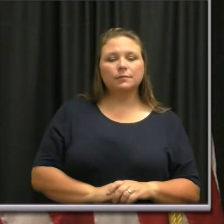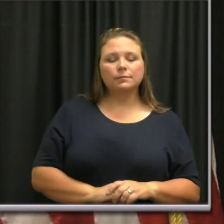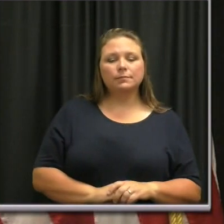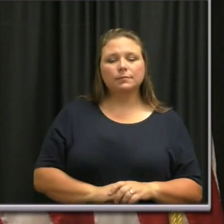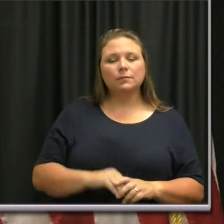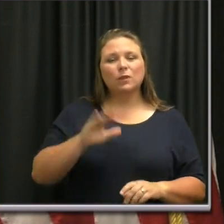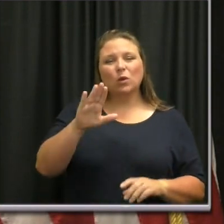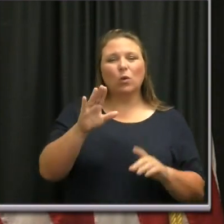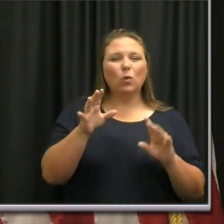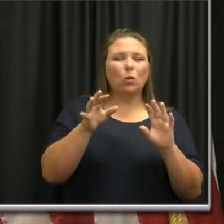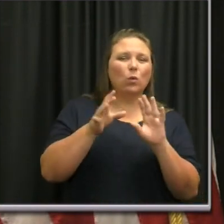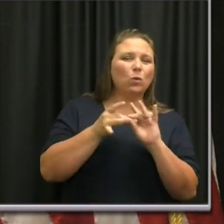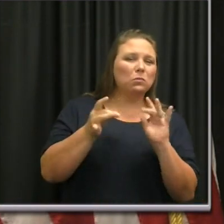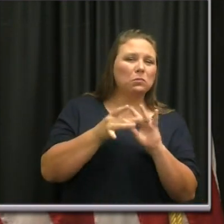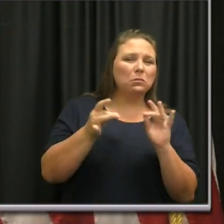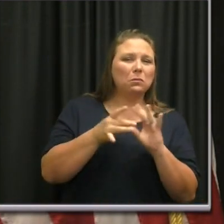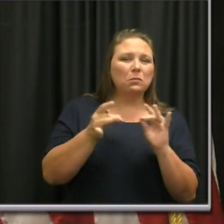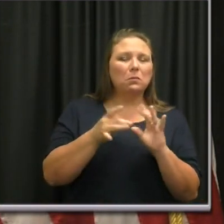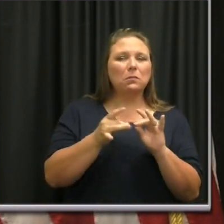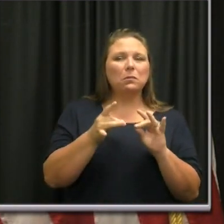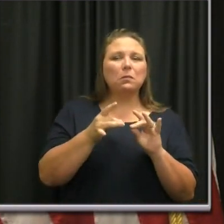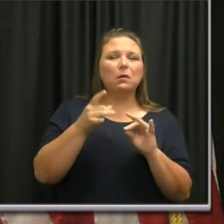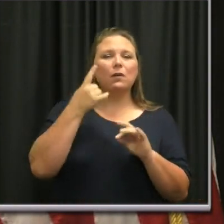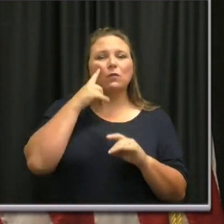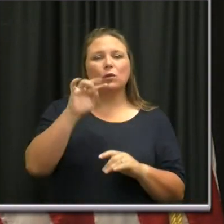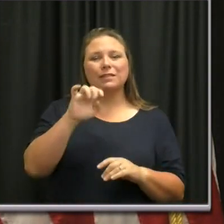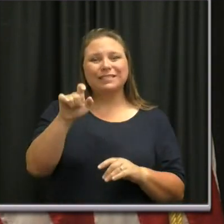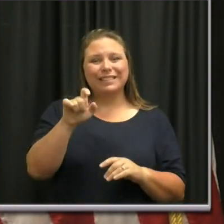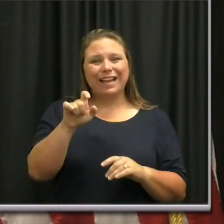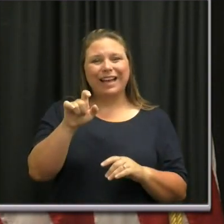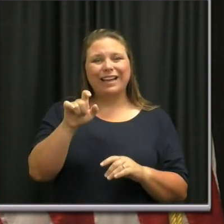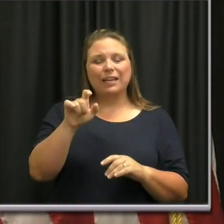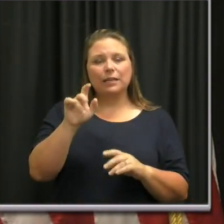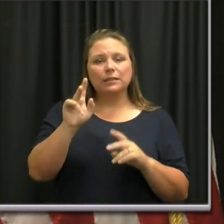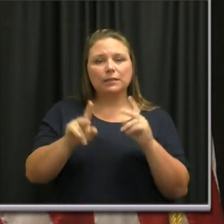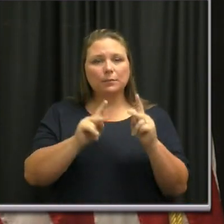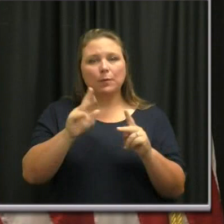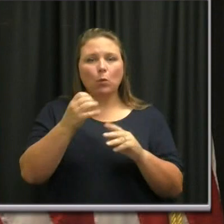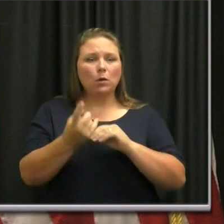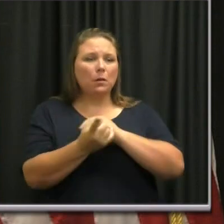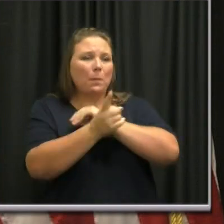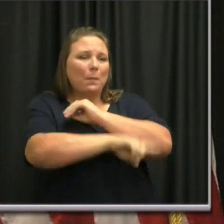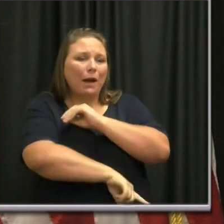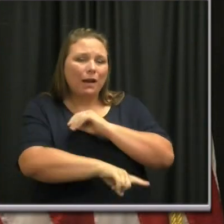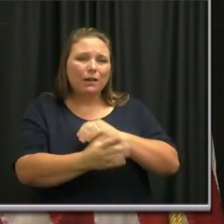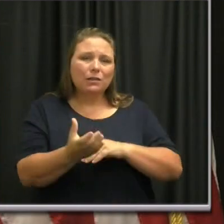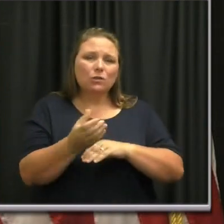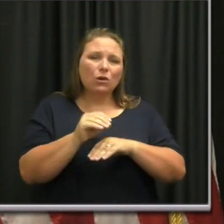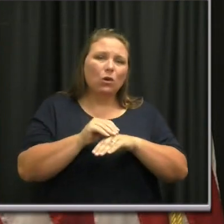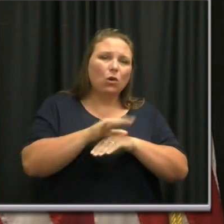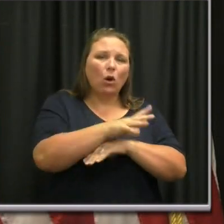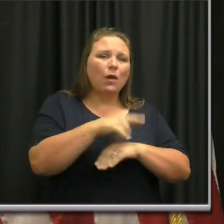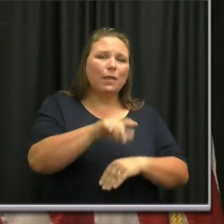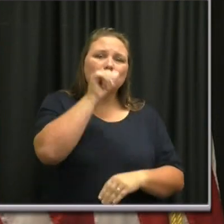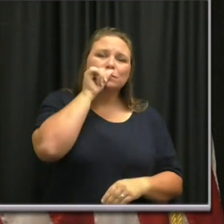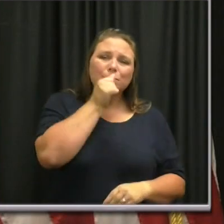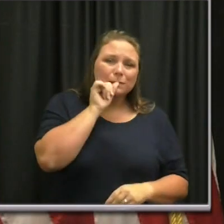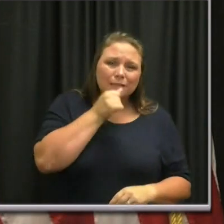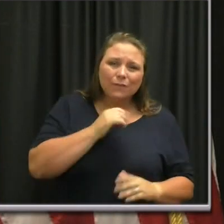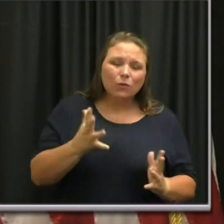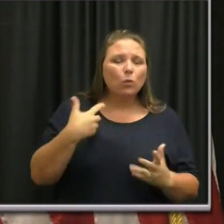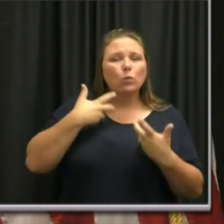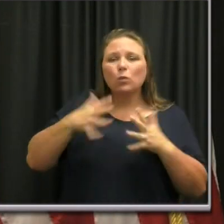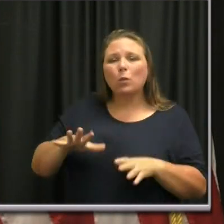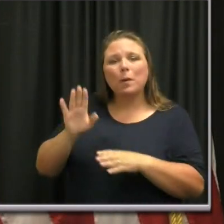of taxpayers wanting to punish Metro employees and make them suffer. We don't want Metro employees to suffer. We don't want businesses